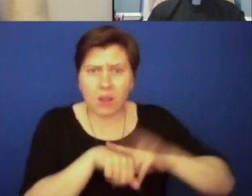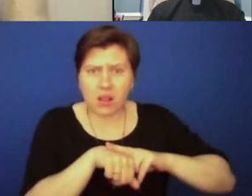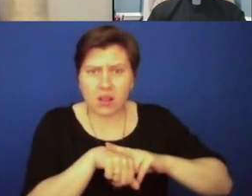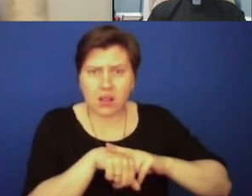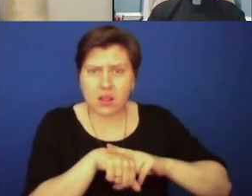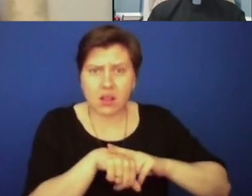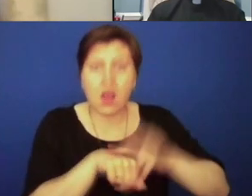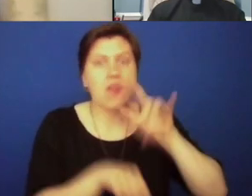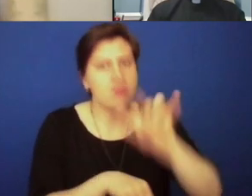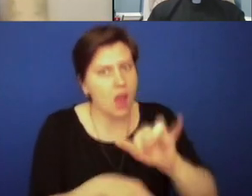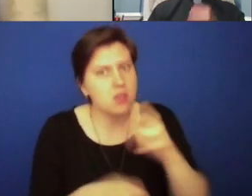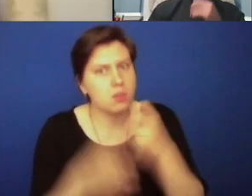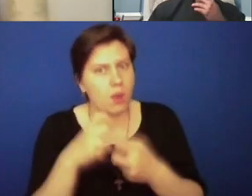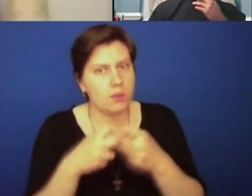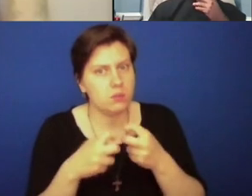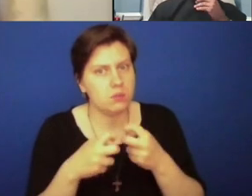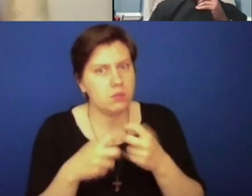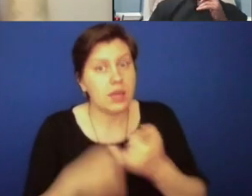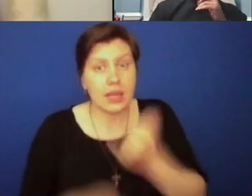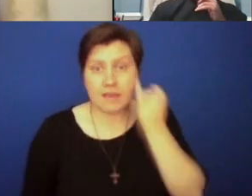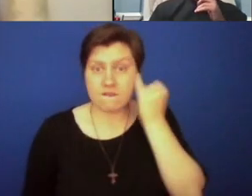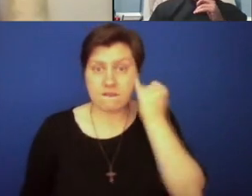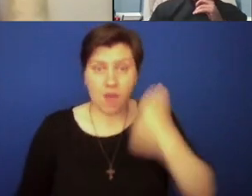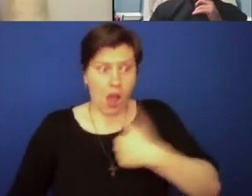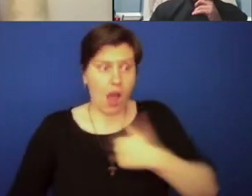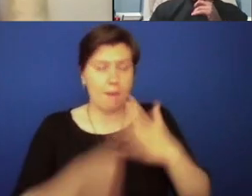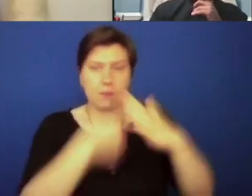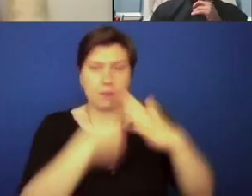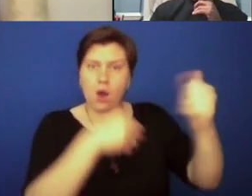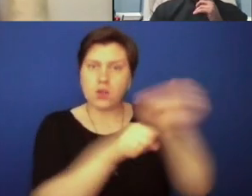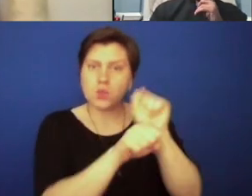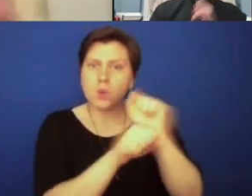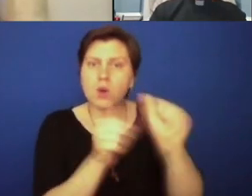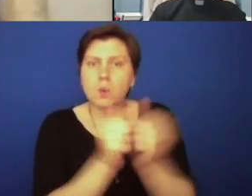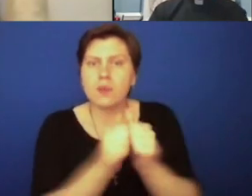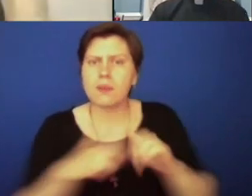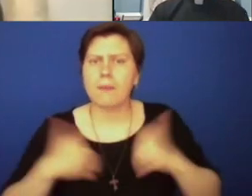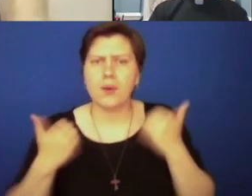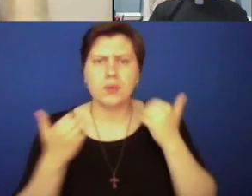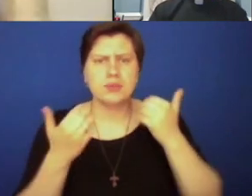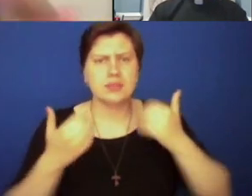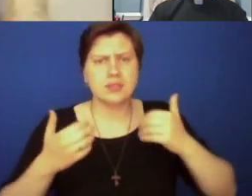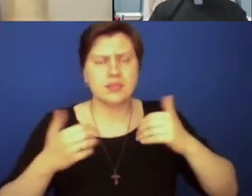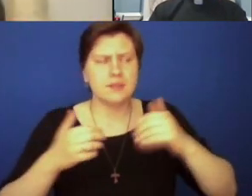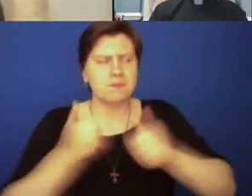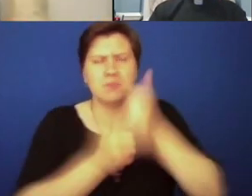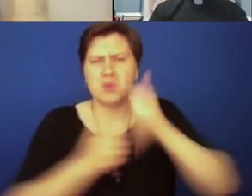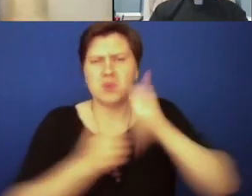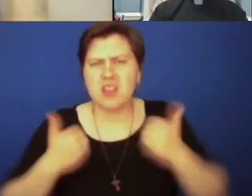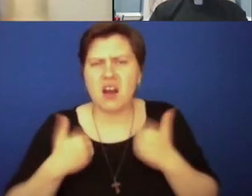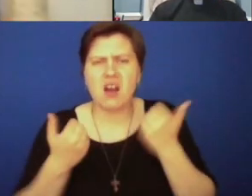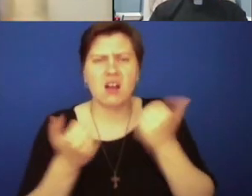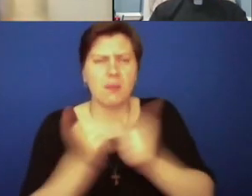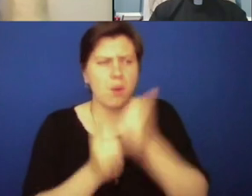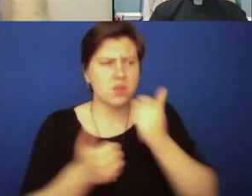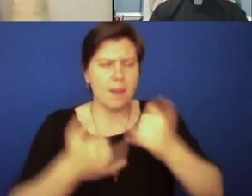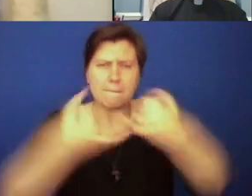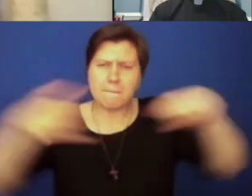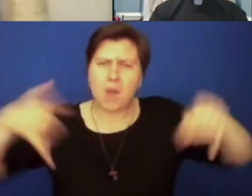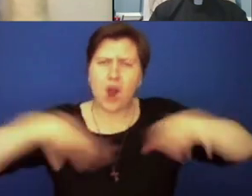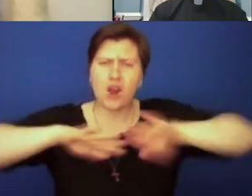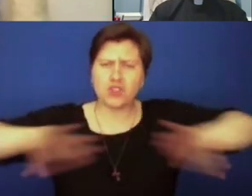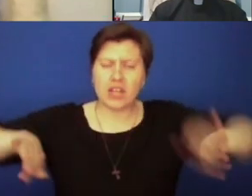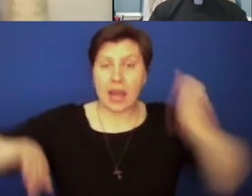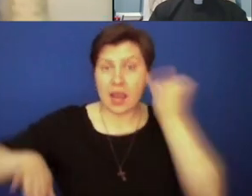therein lies the problem. Because if I'm called to work with some of the youngest, most marginalized groups of people, if